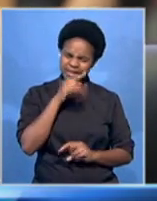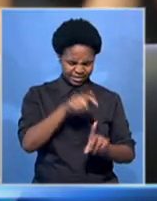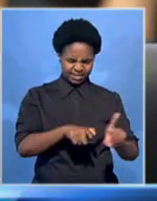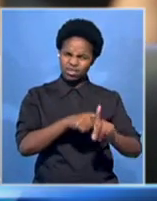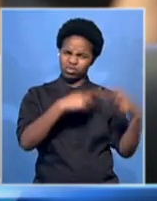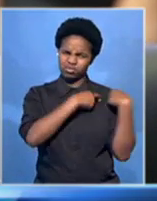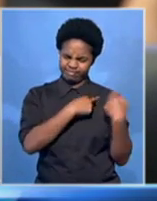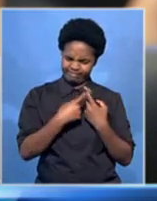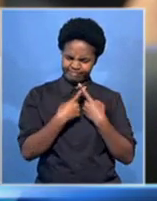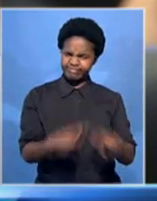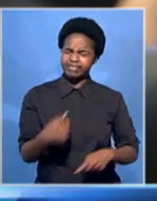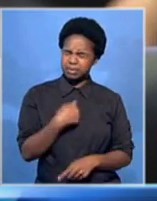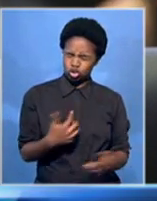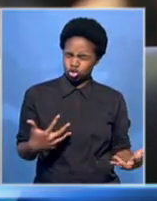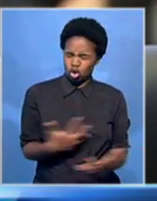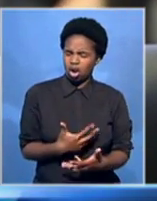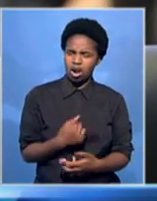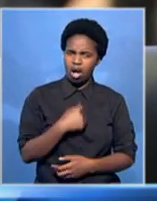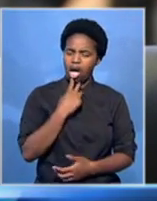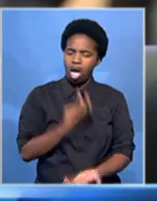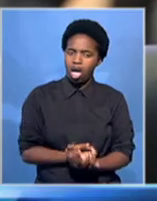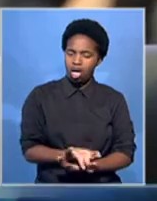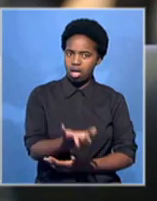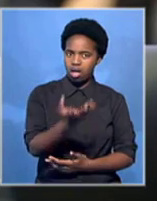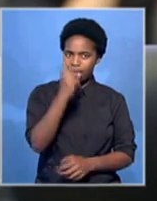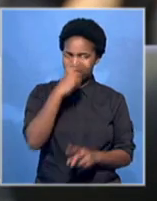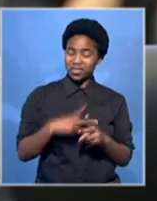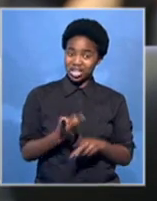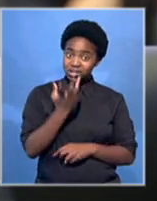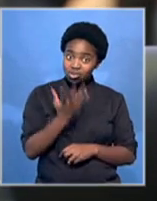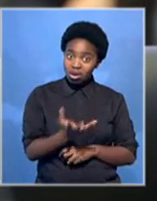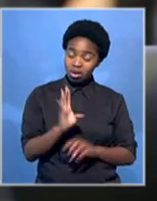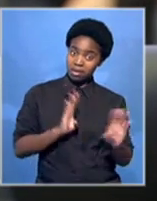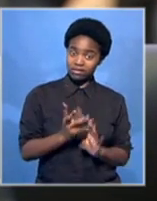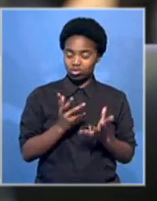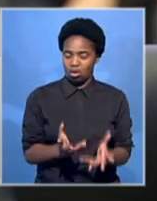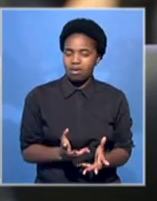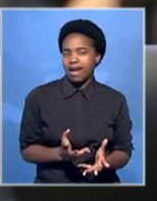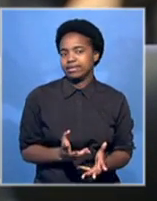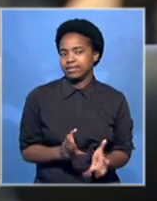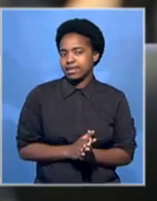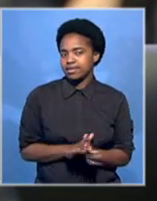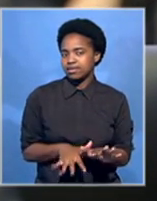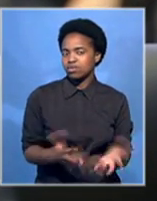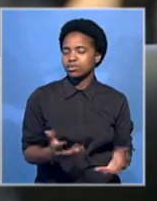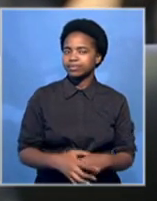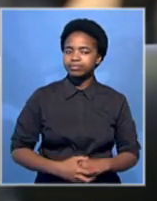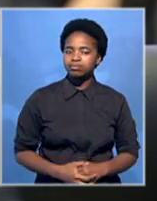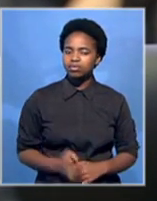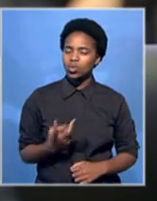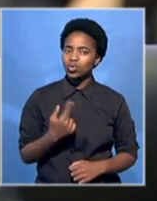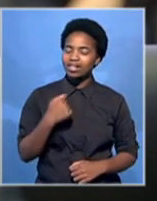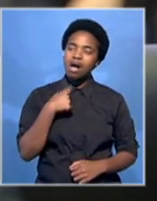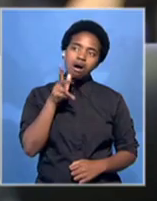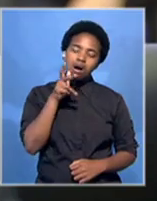and in fact I felt it was an absolute disgrace for the profession. And I also thought that just on that interview